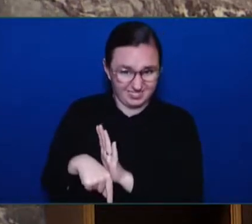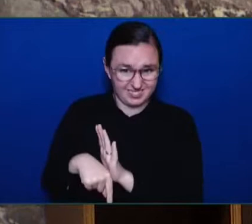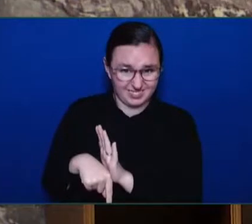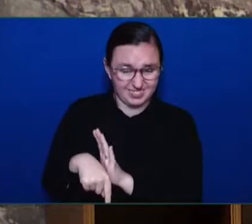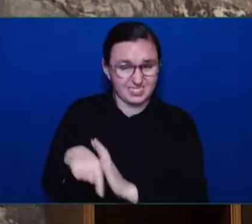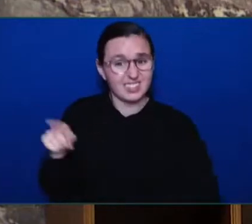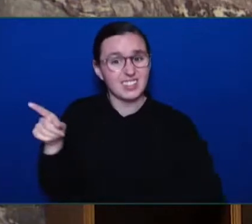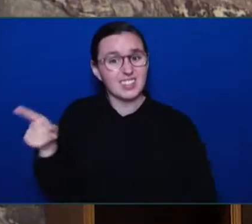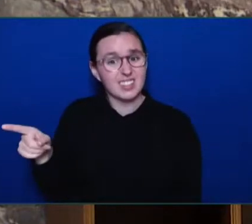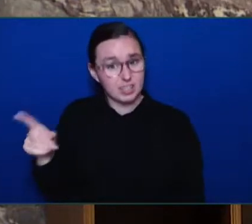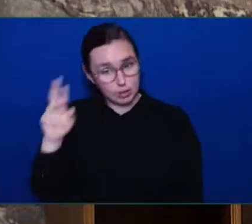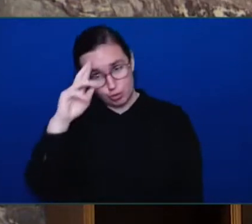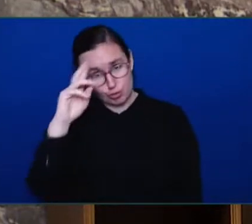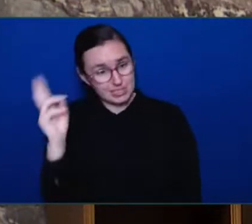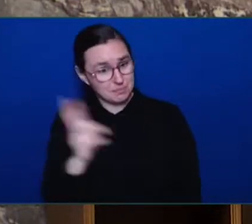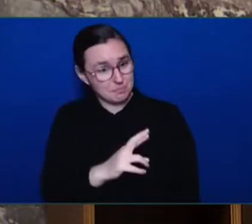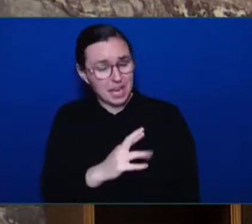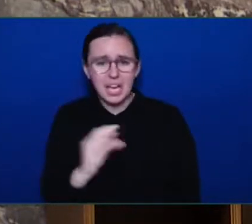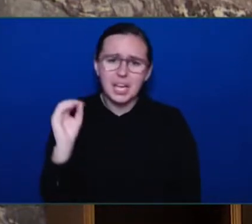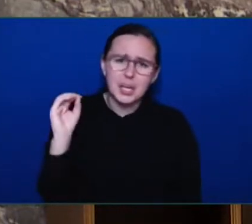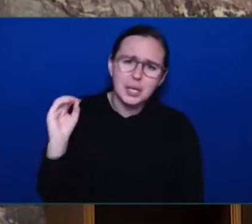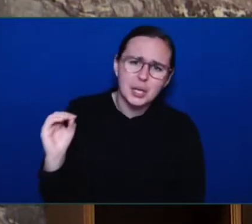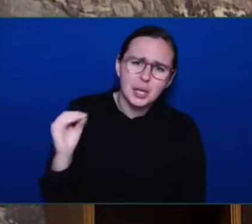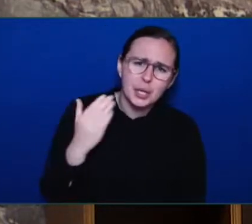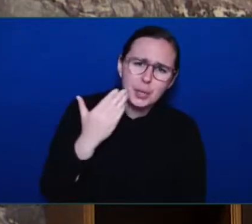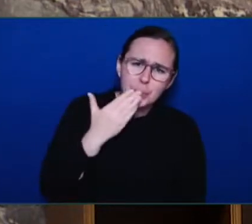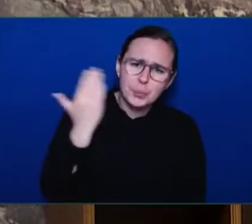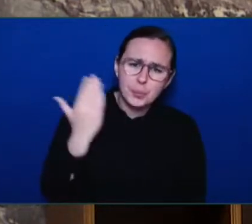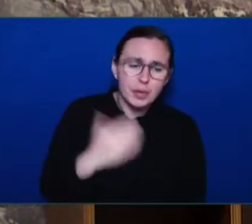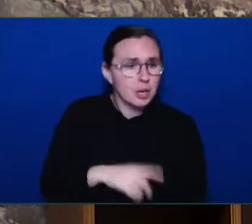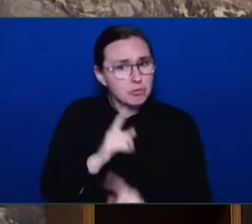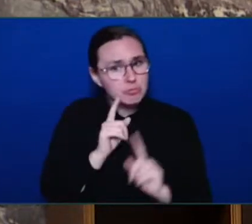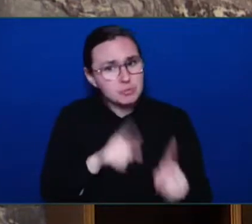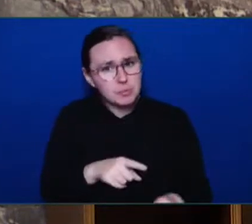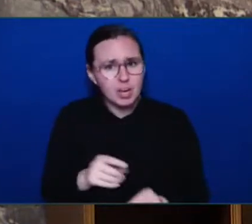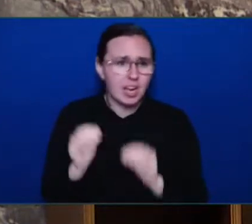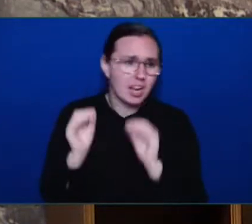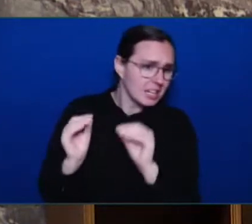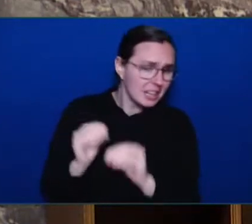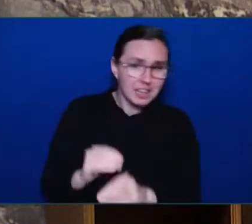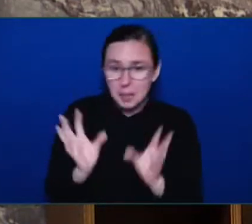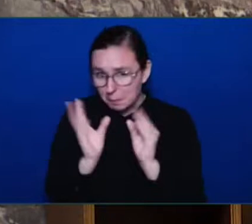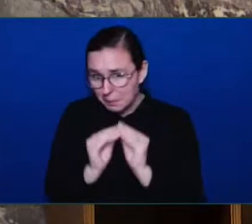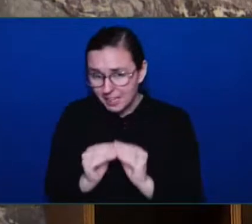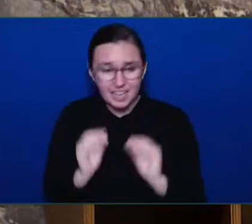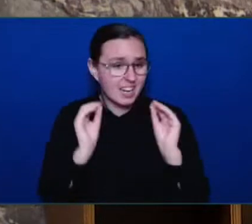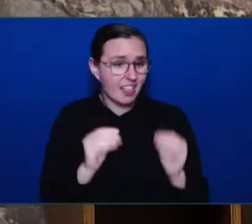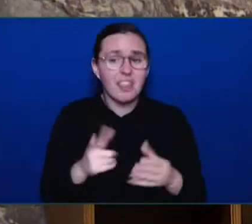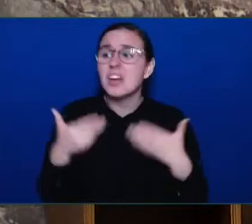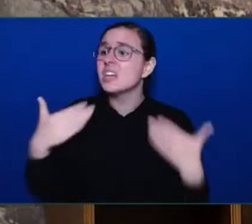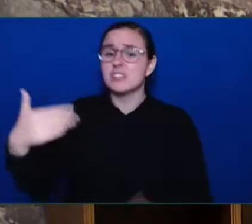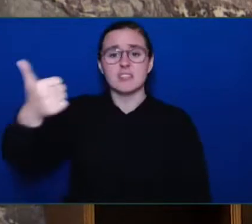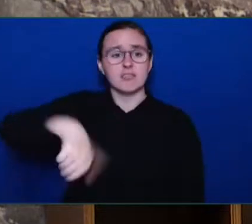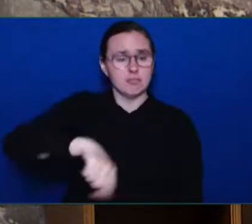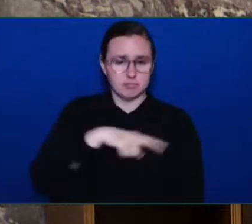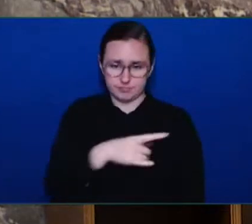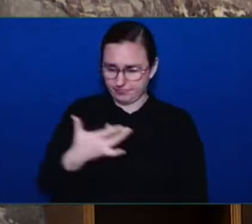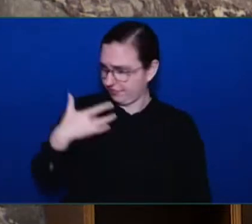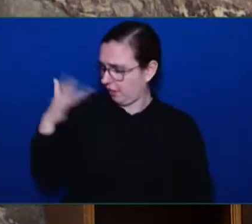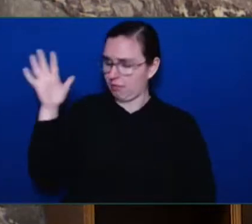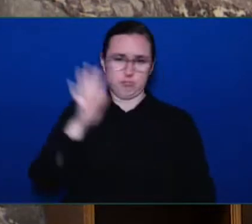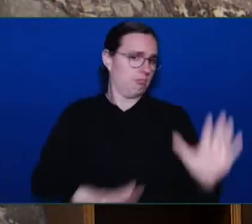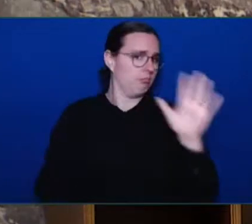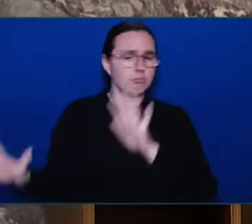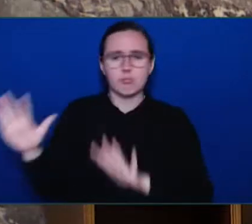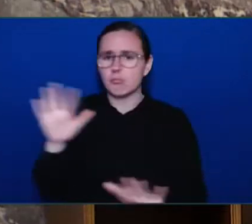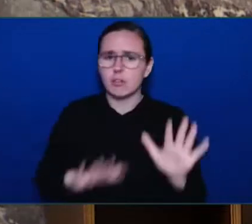to them, not to meet them, and then to have the rug pulled out from underneath them. First Nations don't want to actually hear from the Tourism Minister. They